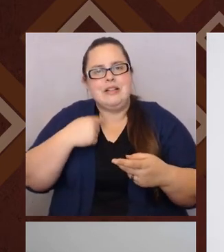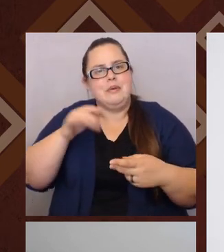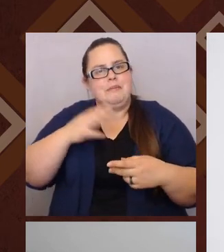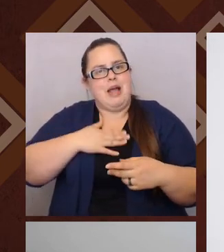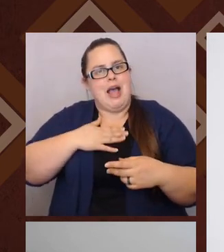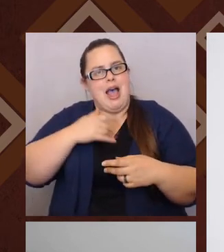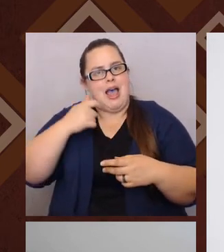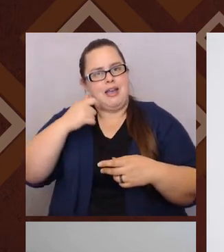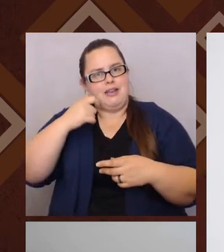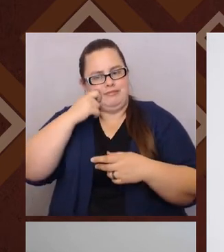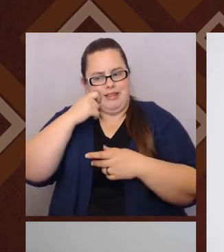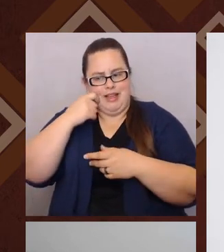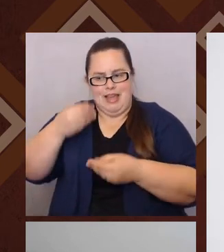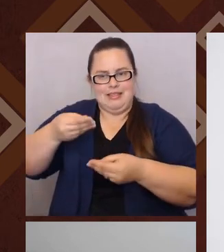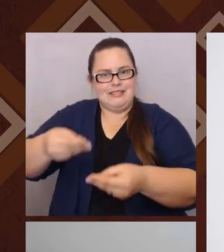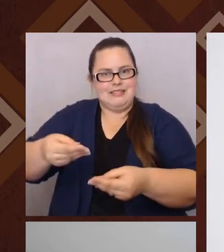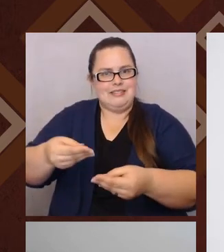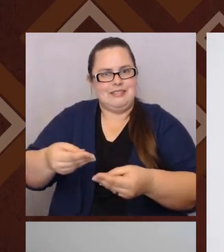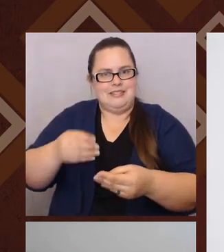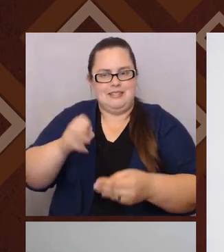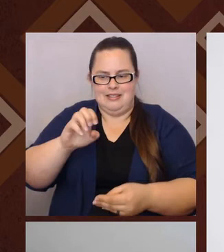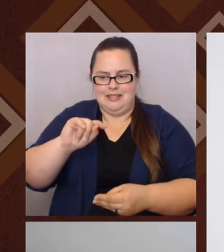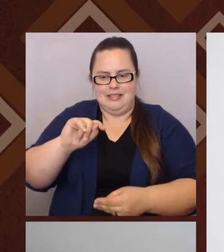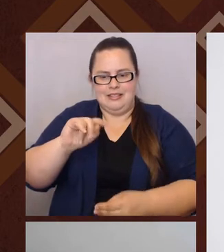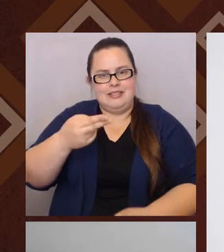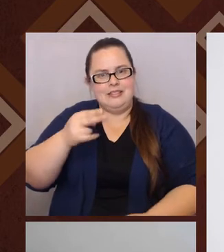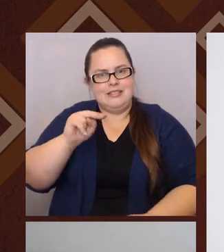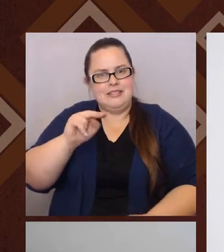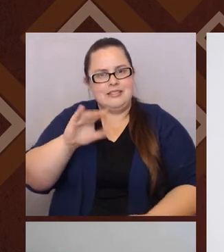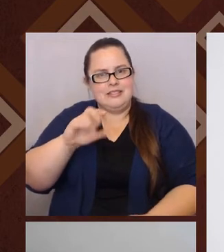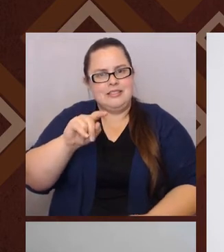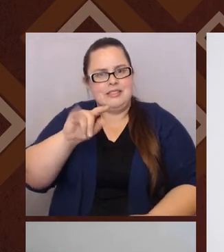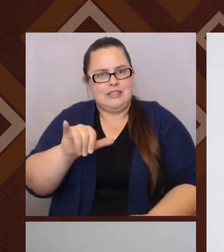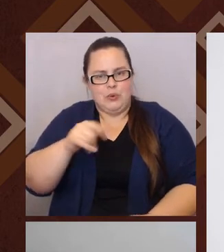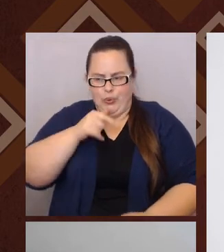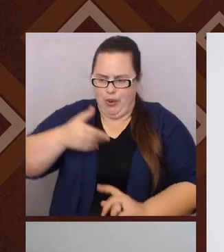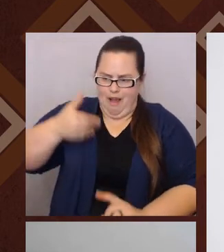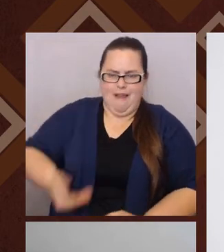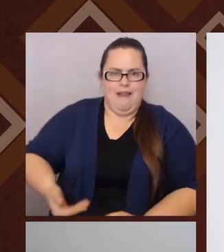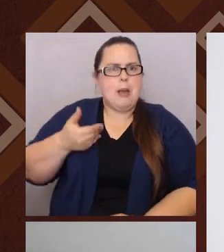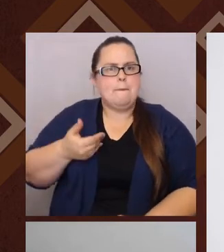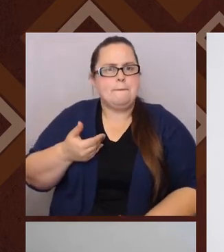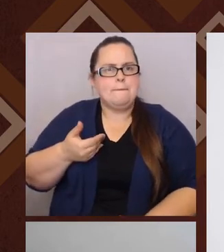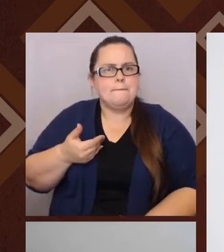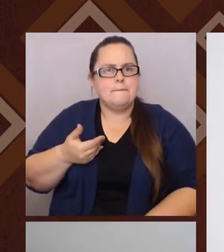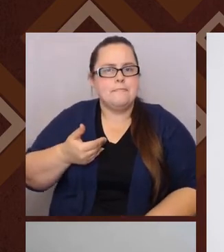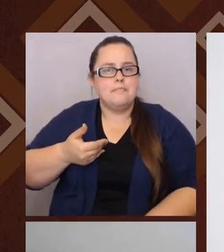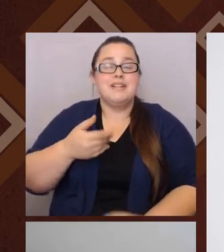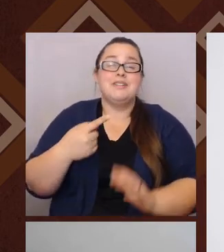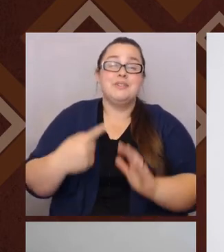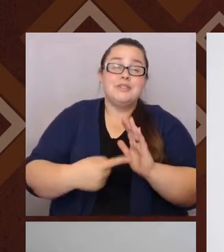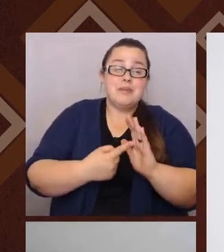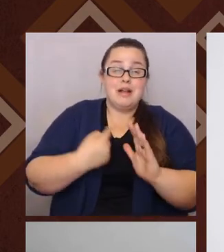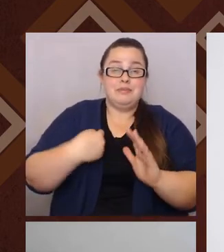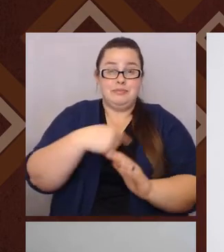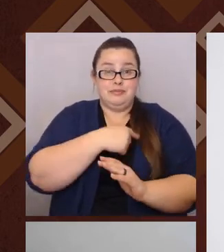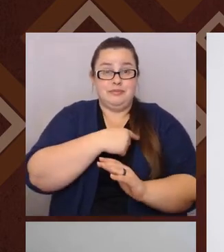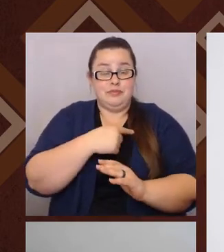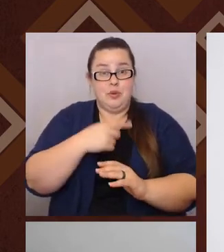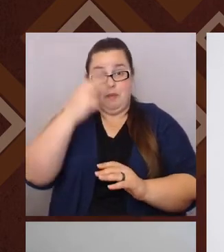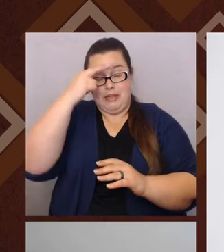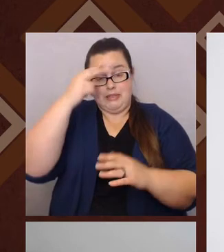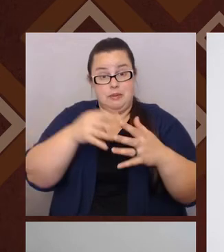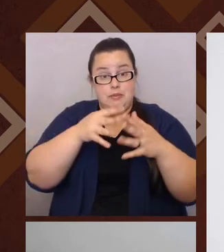the way that a lot of us use it in day to day life. Um, I would say sometimes those of us who are Mexican Americans and born